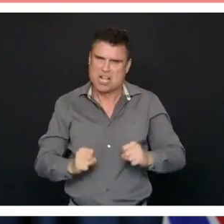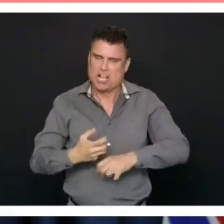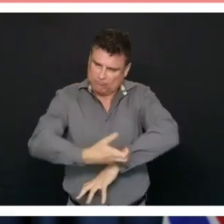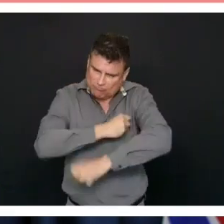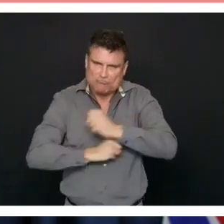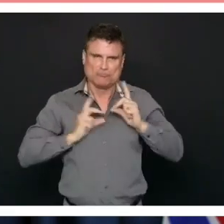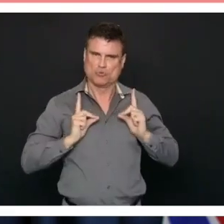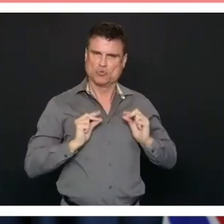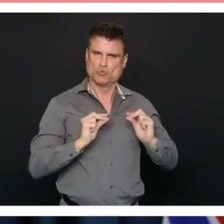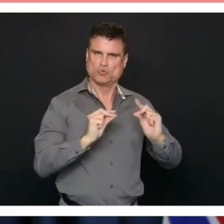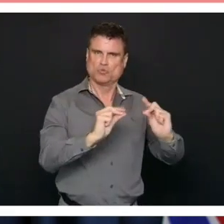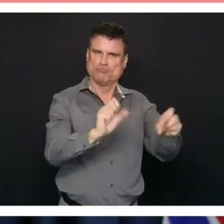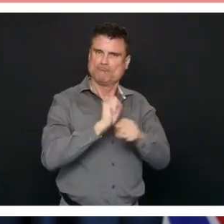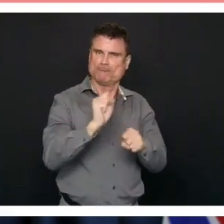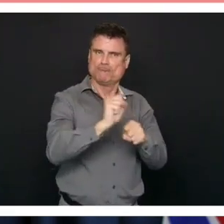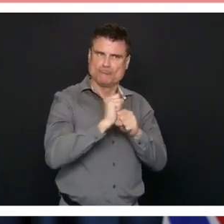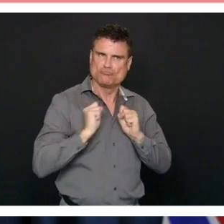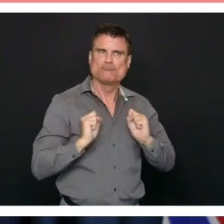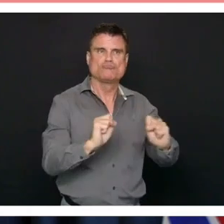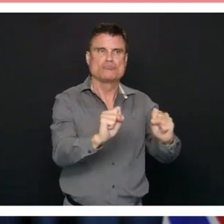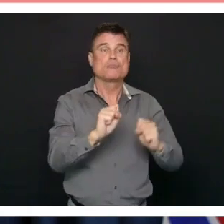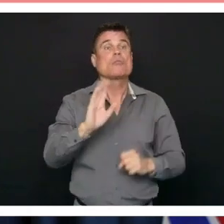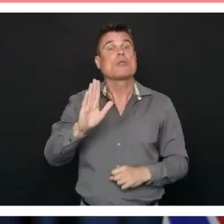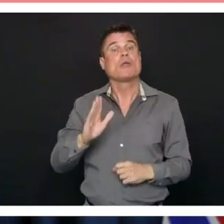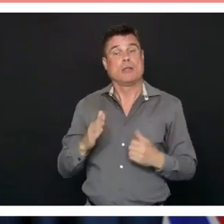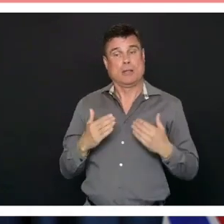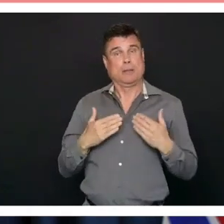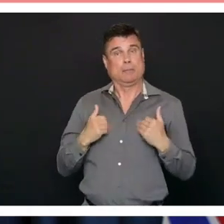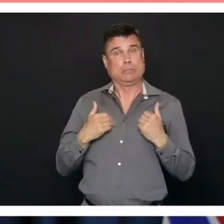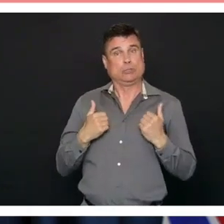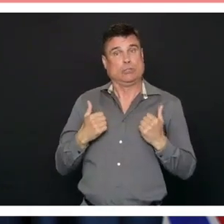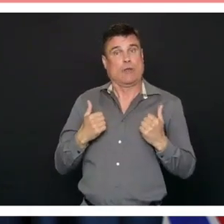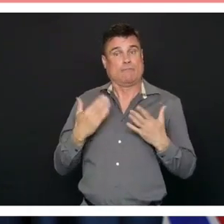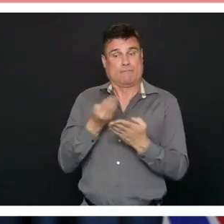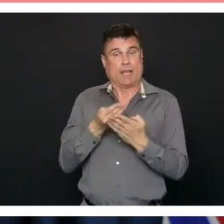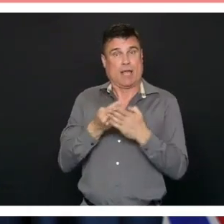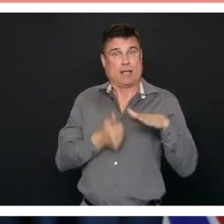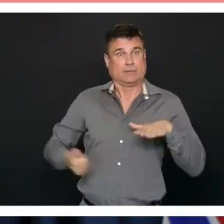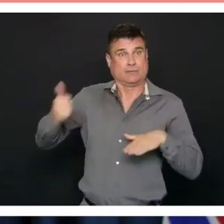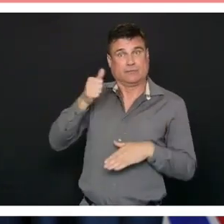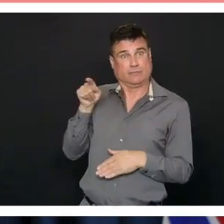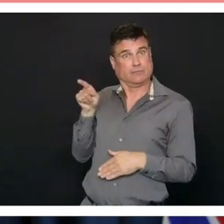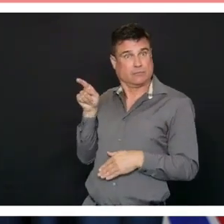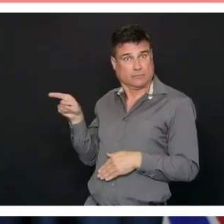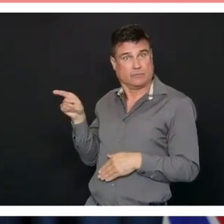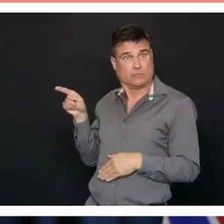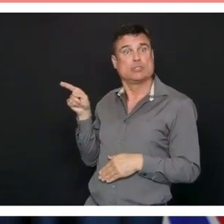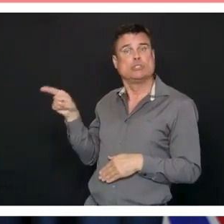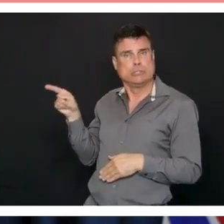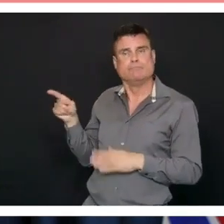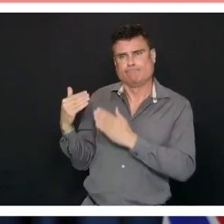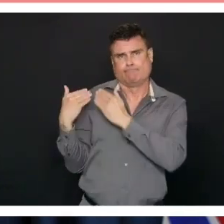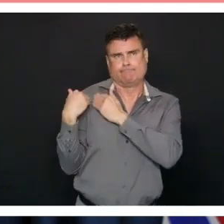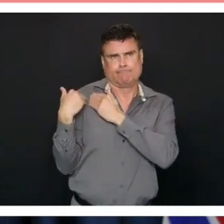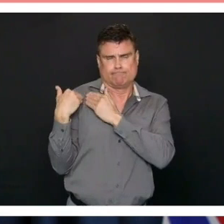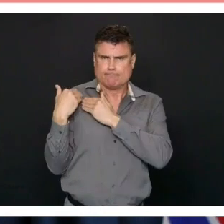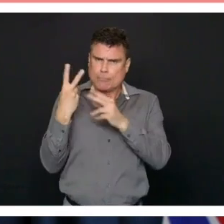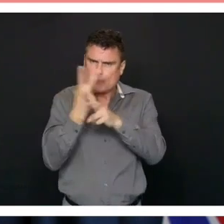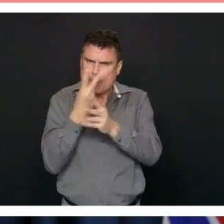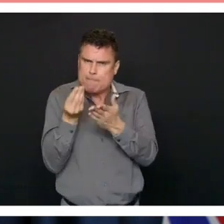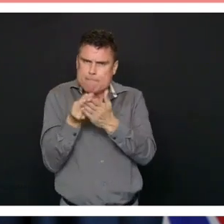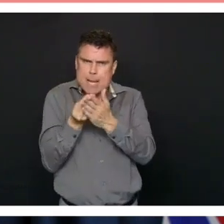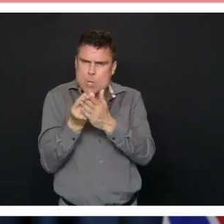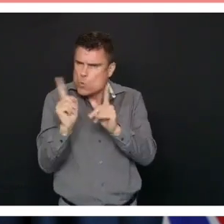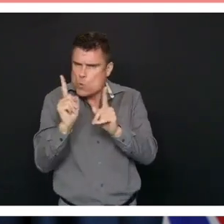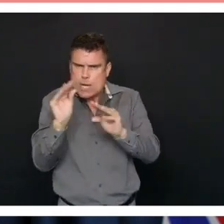regular contact about what this will mean over time. But we're focused getting back to a place where people can have confidence